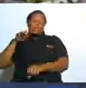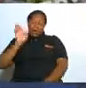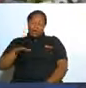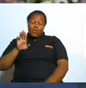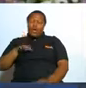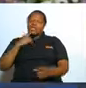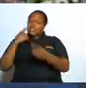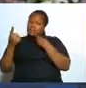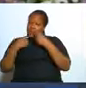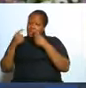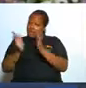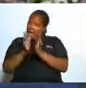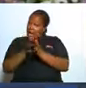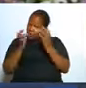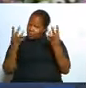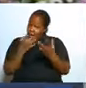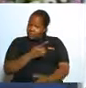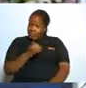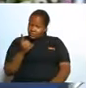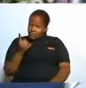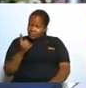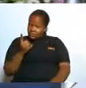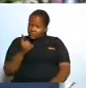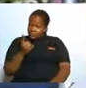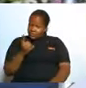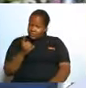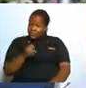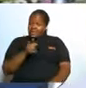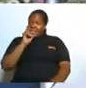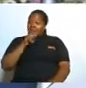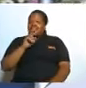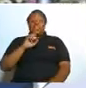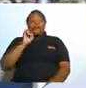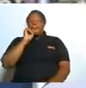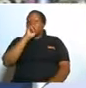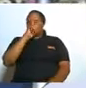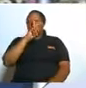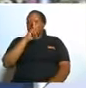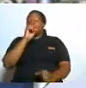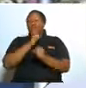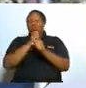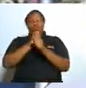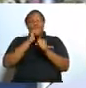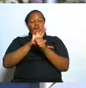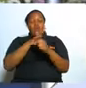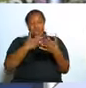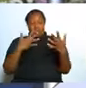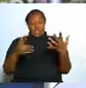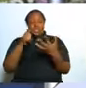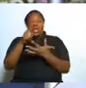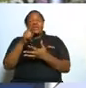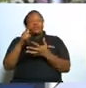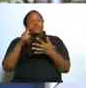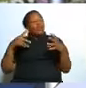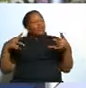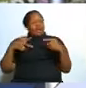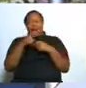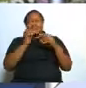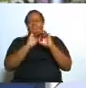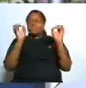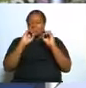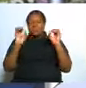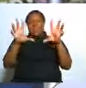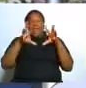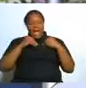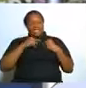hallelujah she'll be complaining she'll do a lot of things don't interact her let her speak